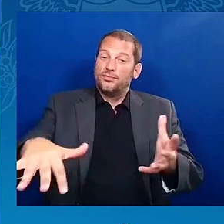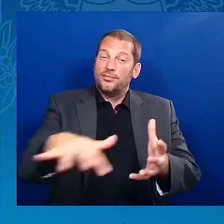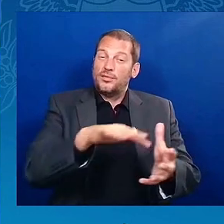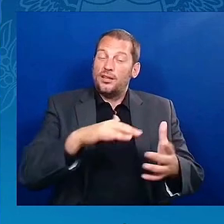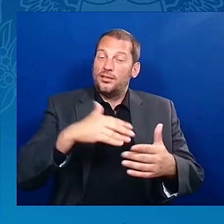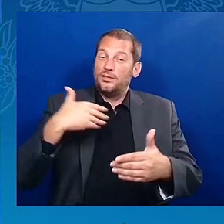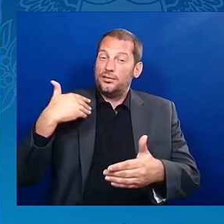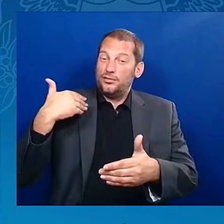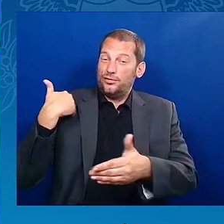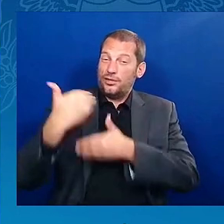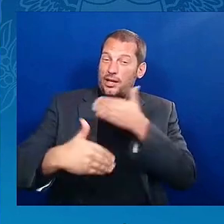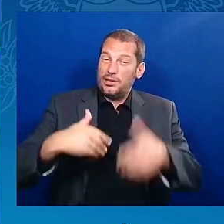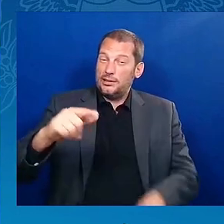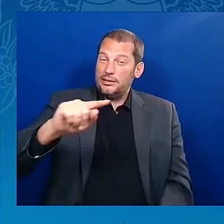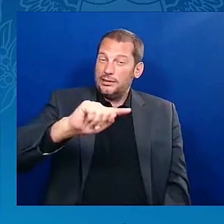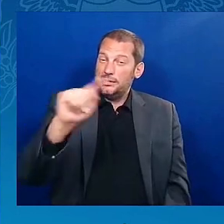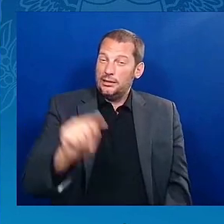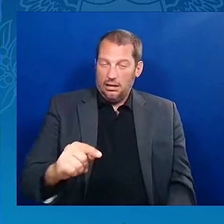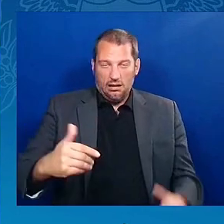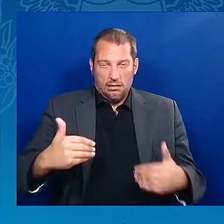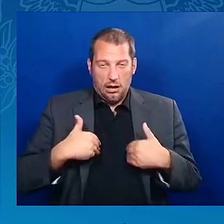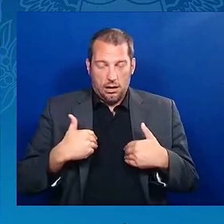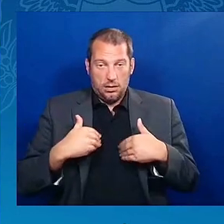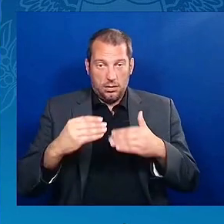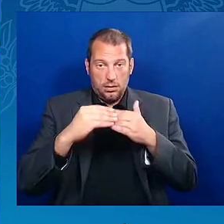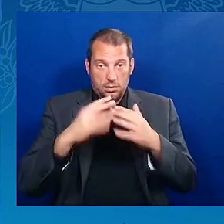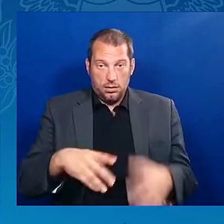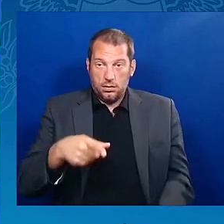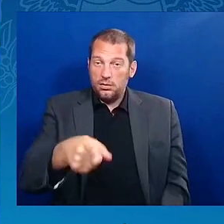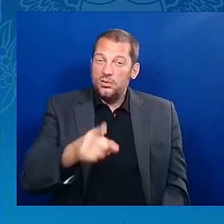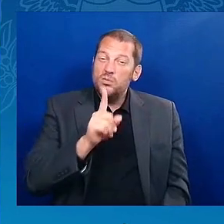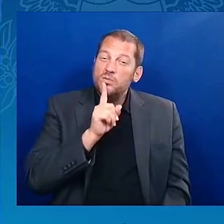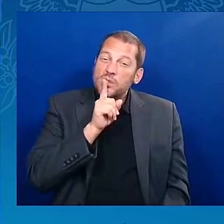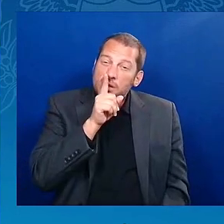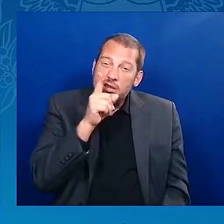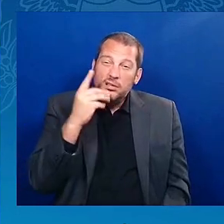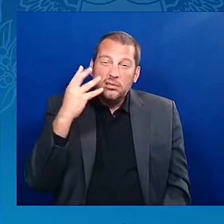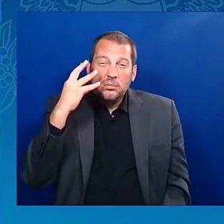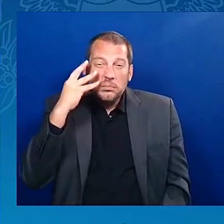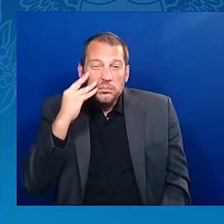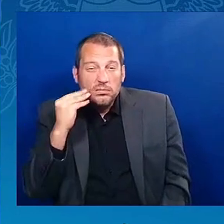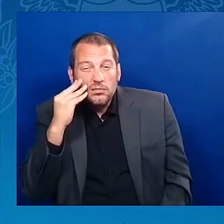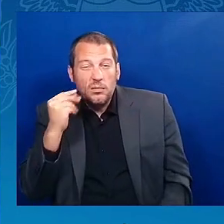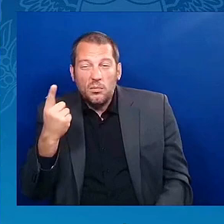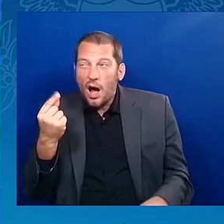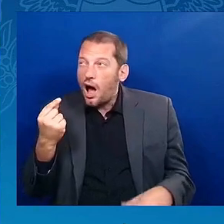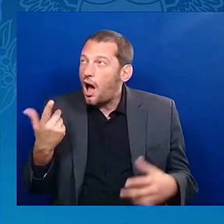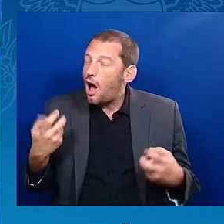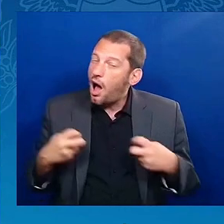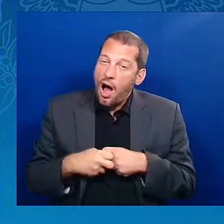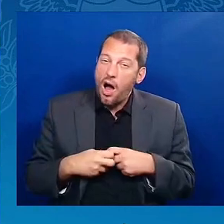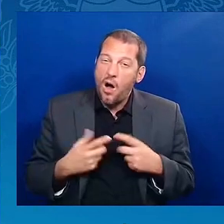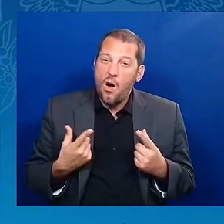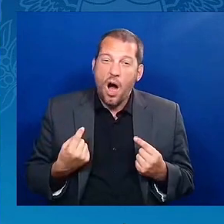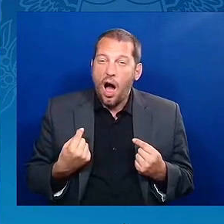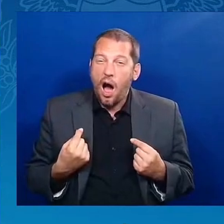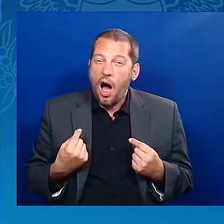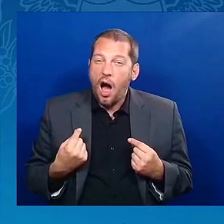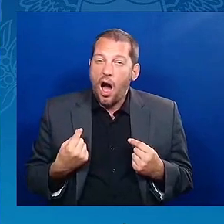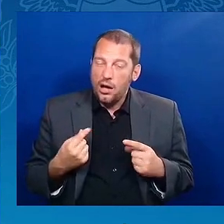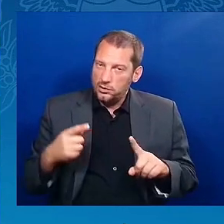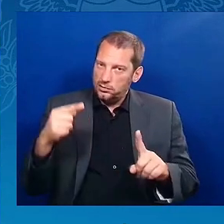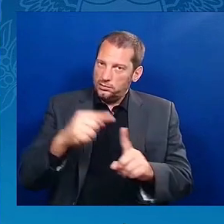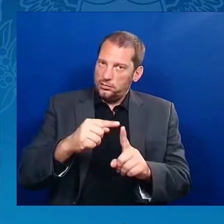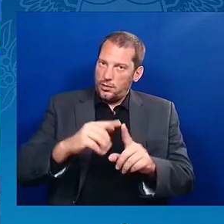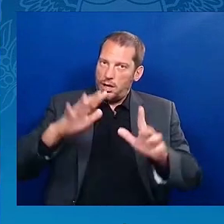actually coined a term, climate anxiety, to describe their concern about having children one day or owning a